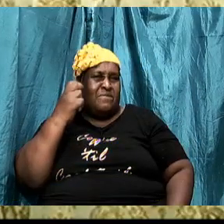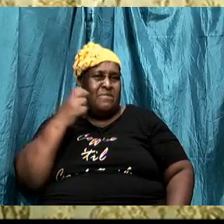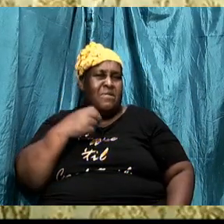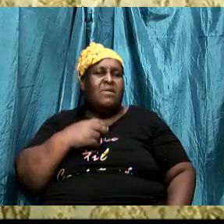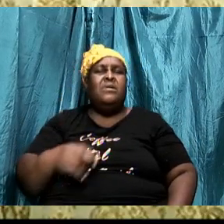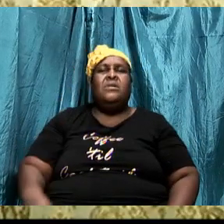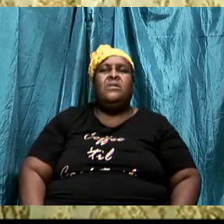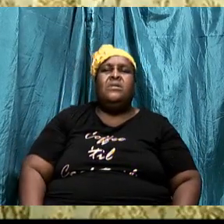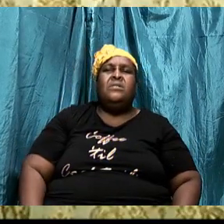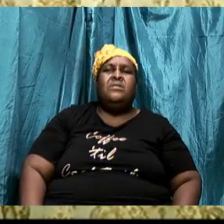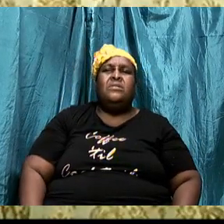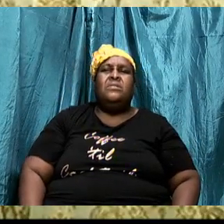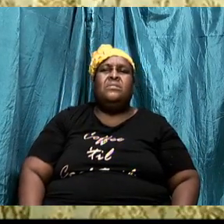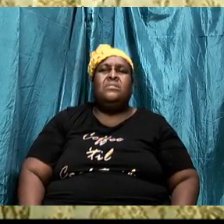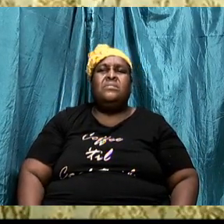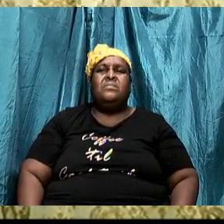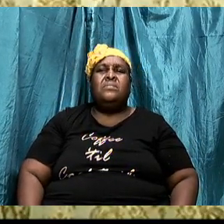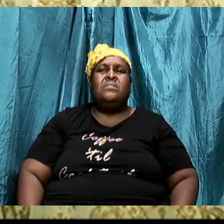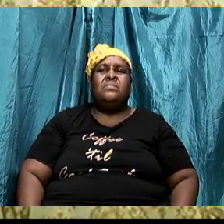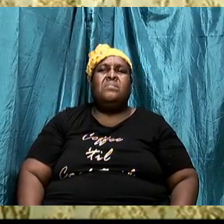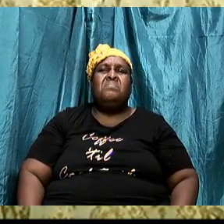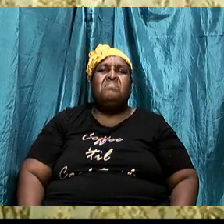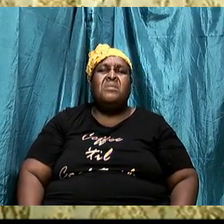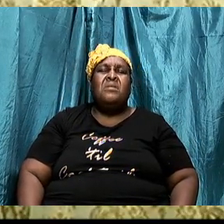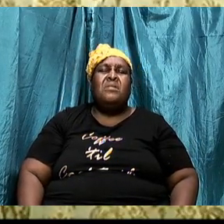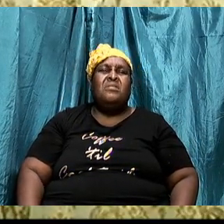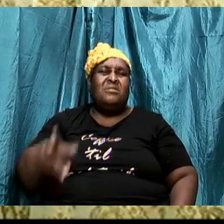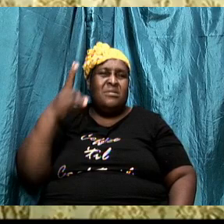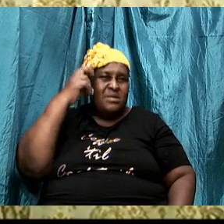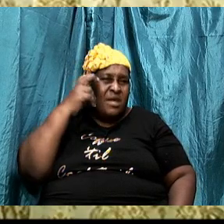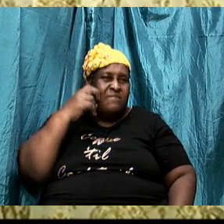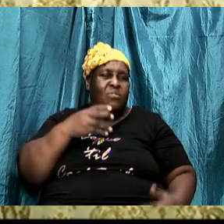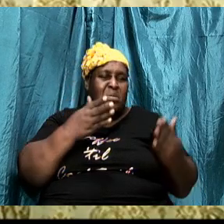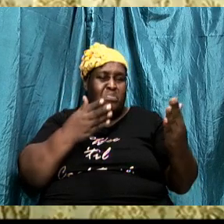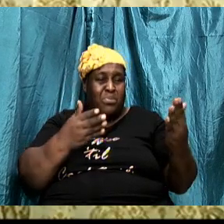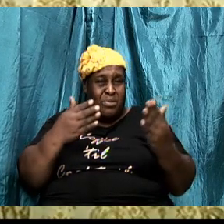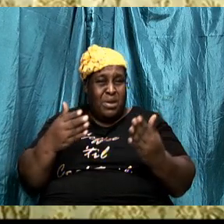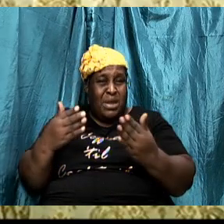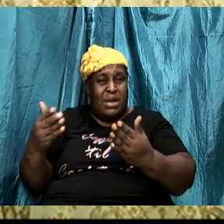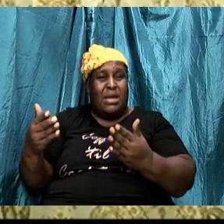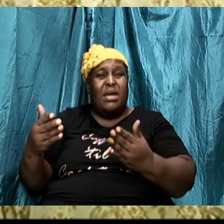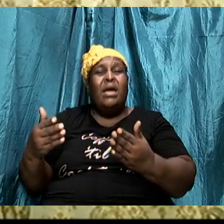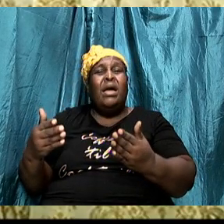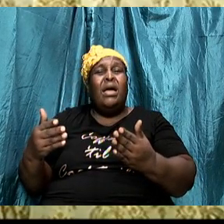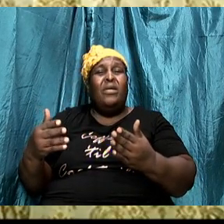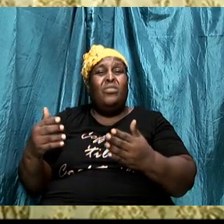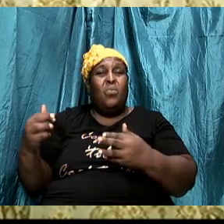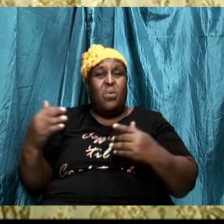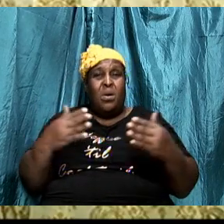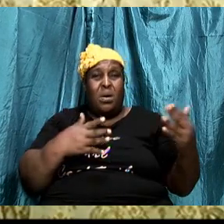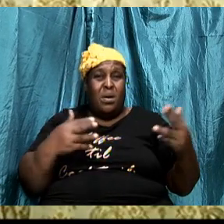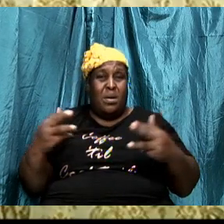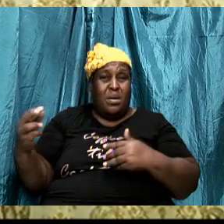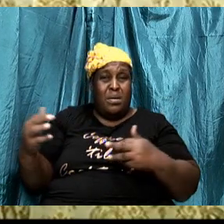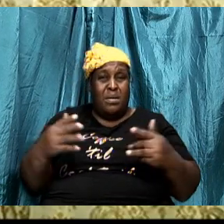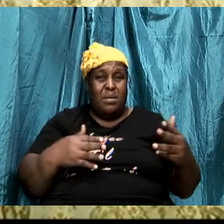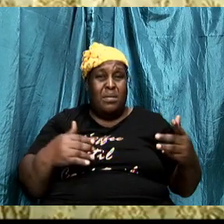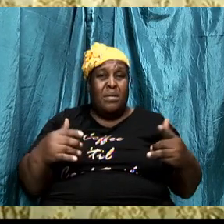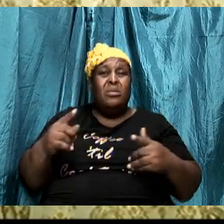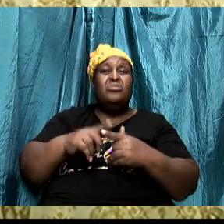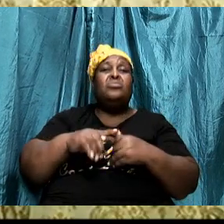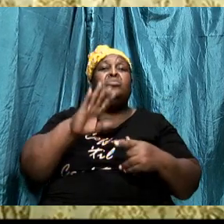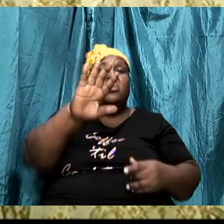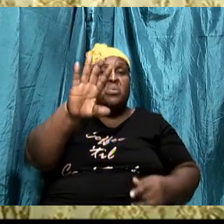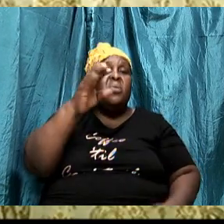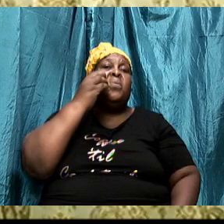is going to take the battle at your doorstep. And if he takes the battle at your doorstep, brethren, I want you to understand